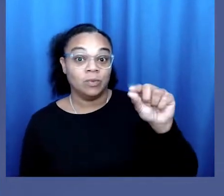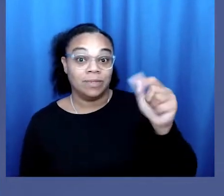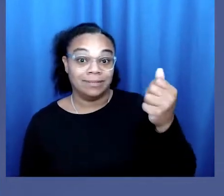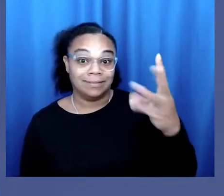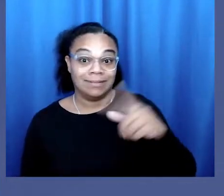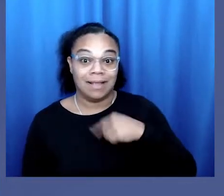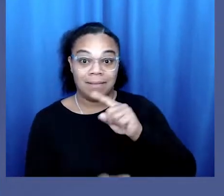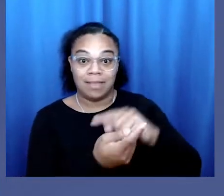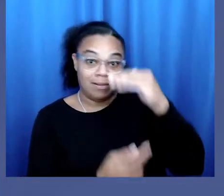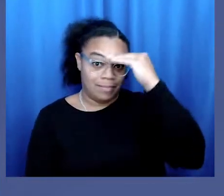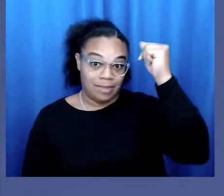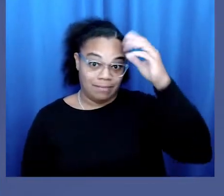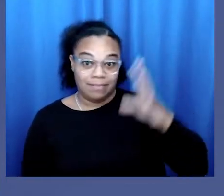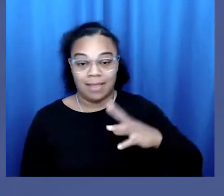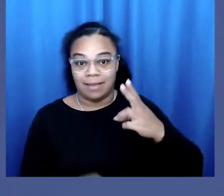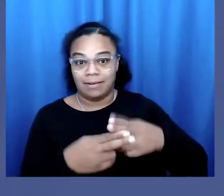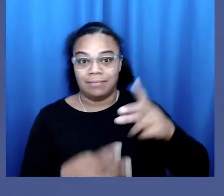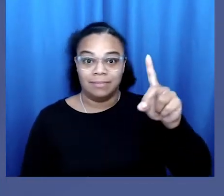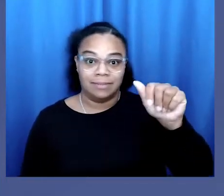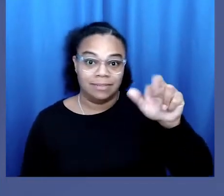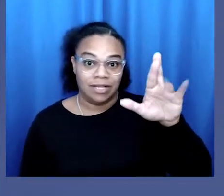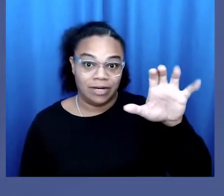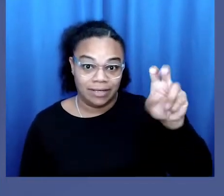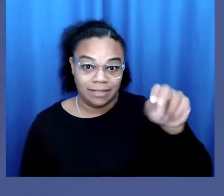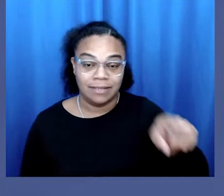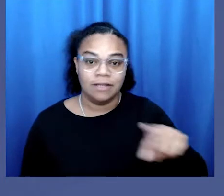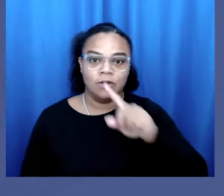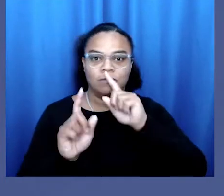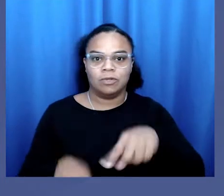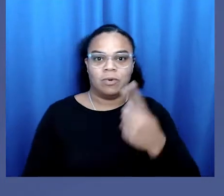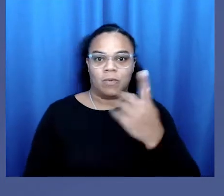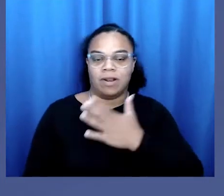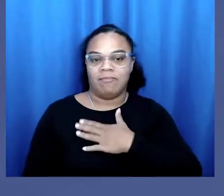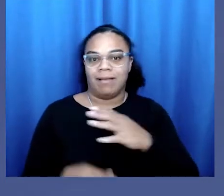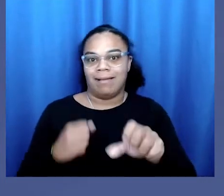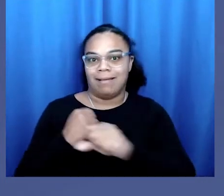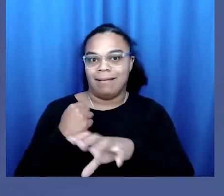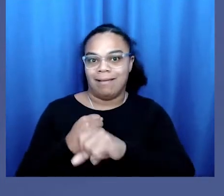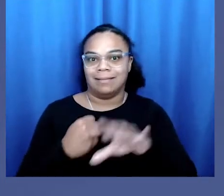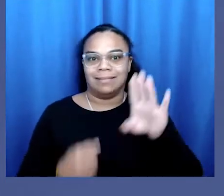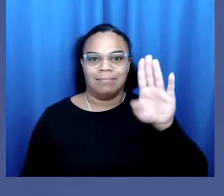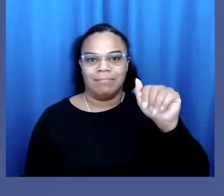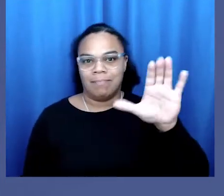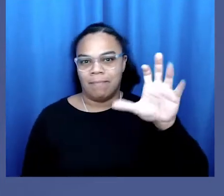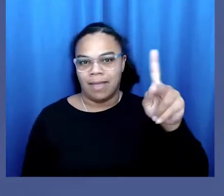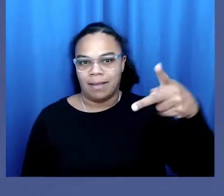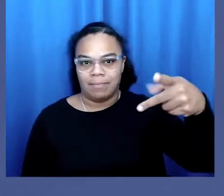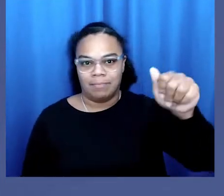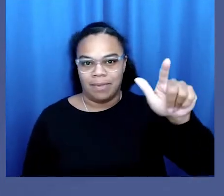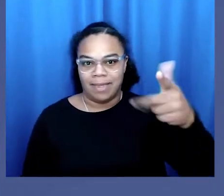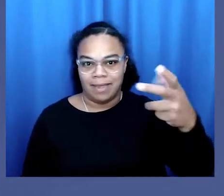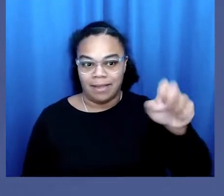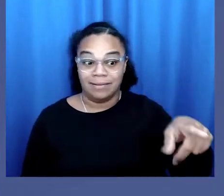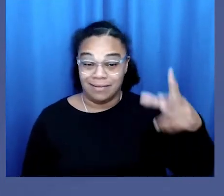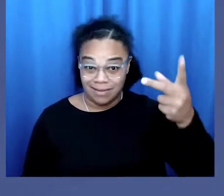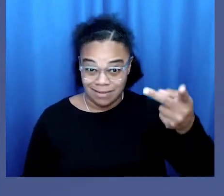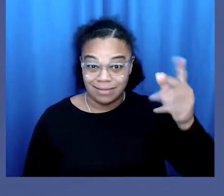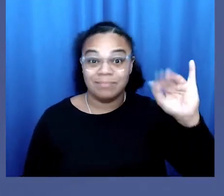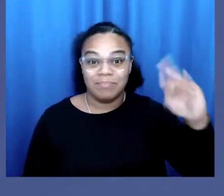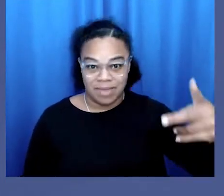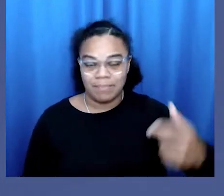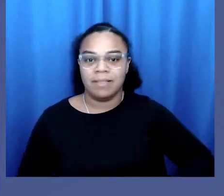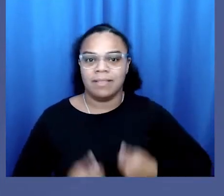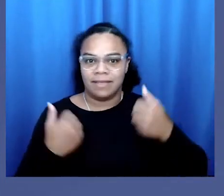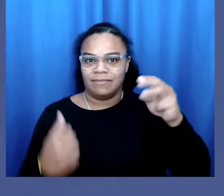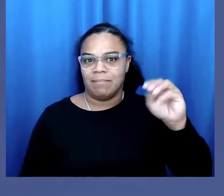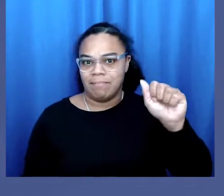In 2016, I met a black man named Darian who responded to one of my ads on Backpage. He was actually a pimp who lived in